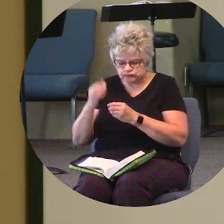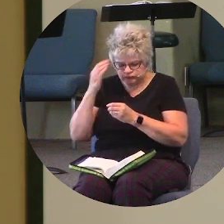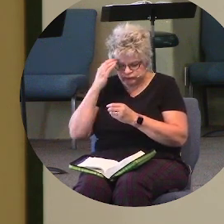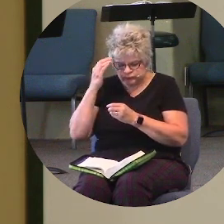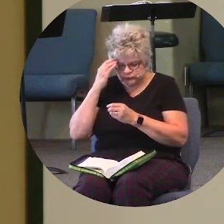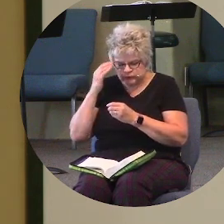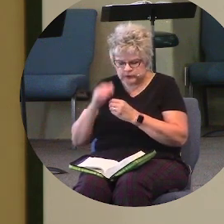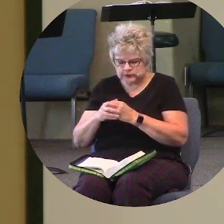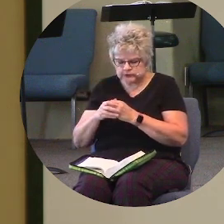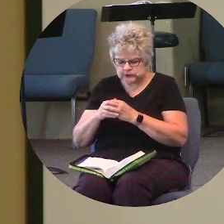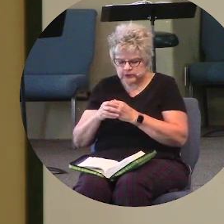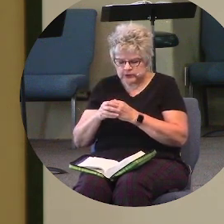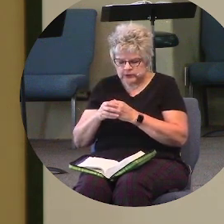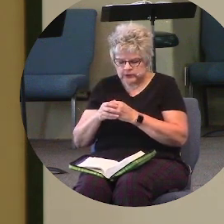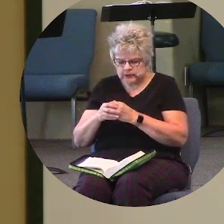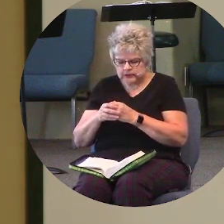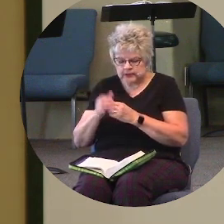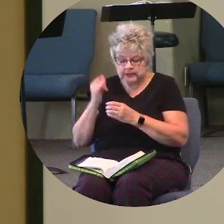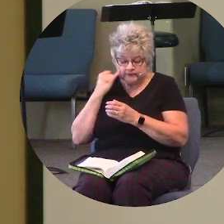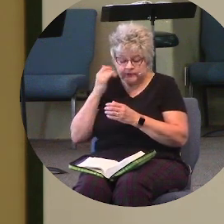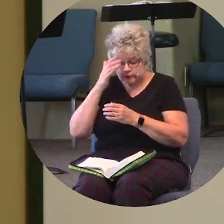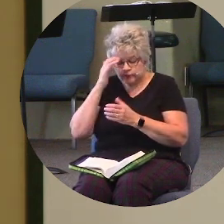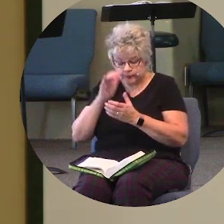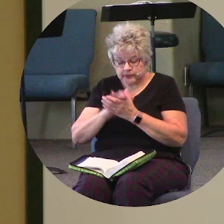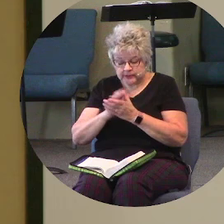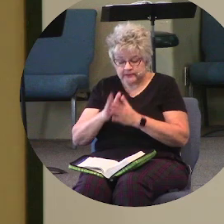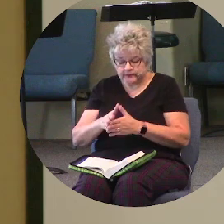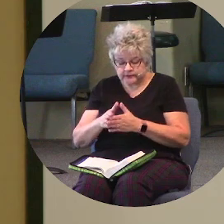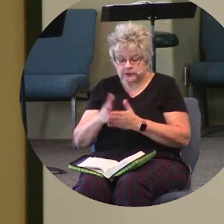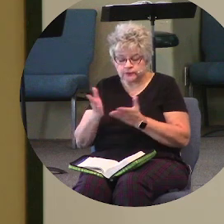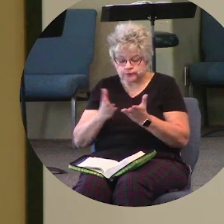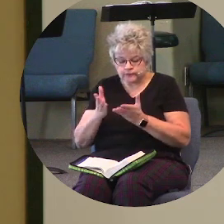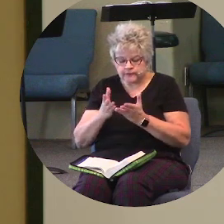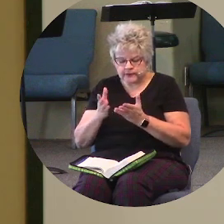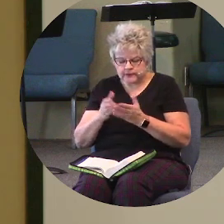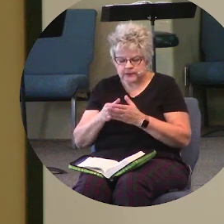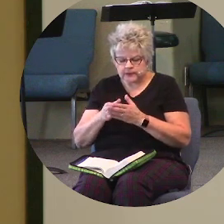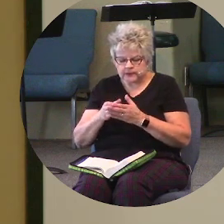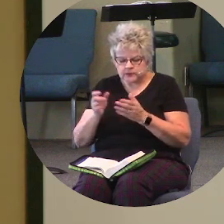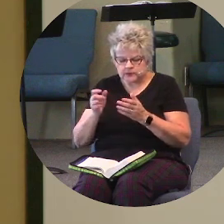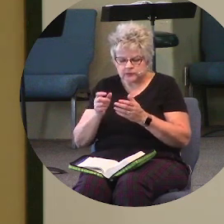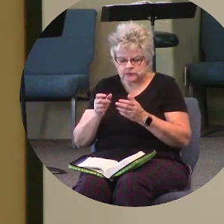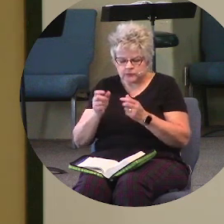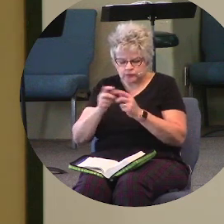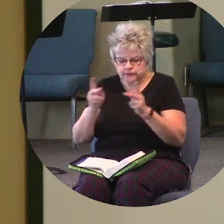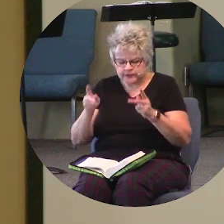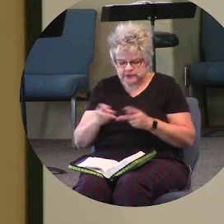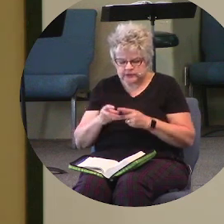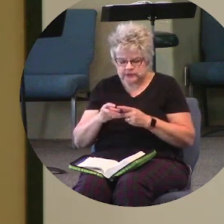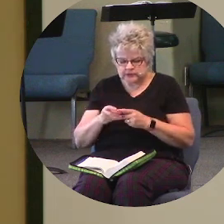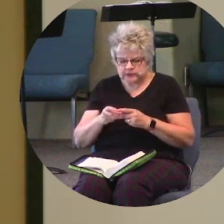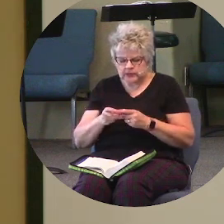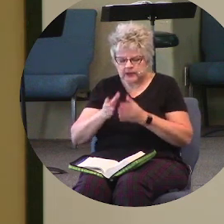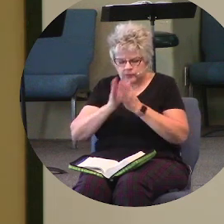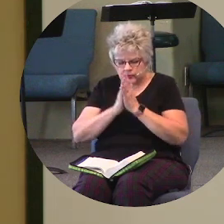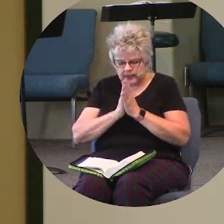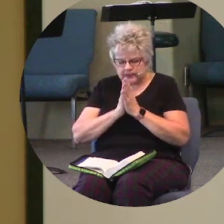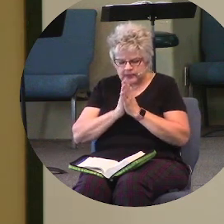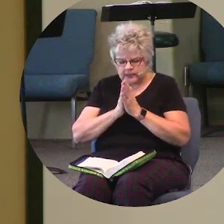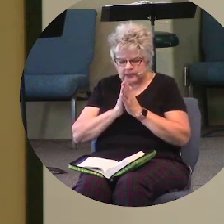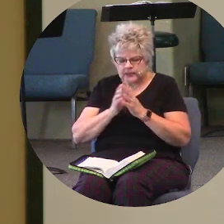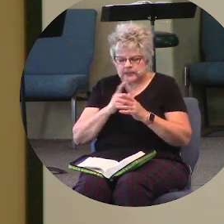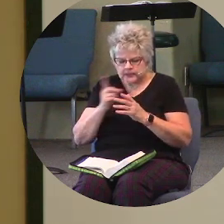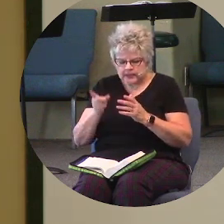the people. And if there's believers that are serving in those positions, God, I pray that they are bathing their decisions and their recommendations